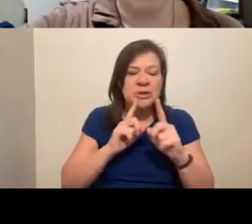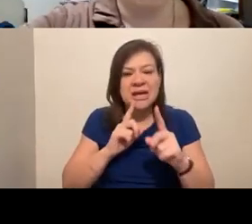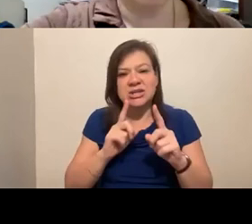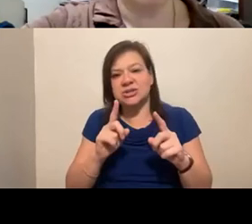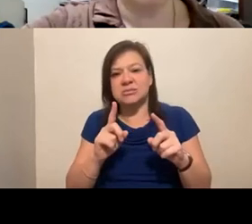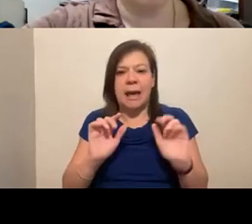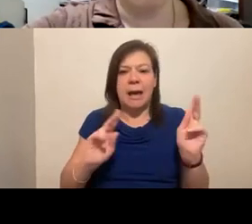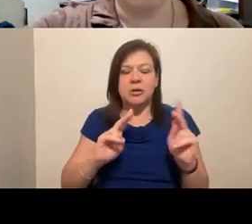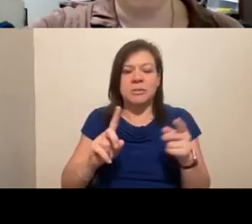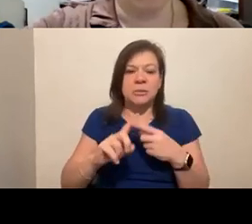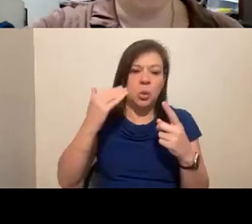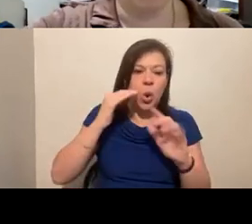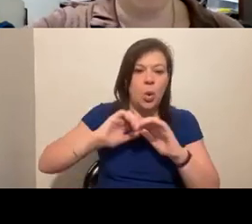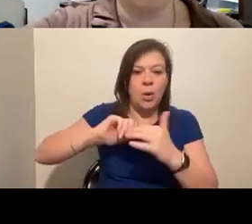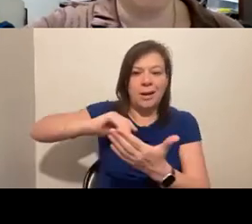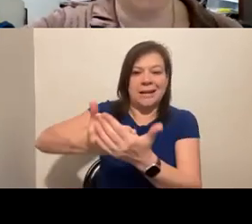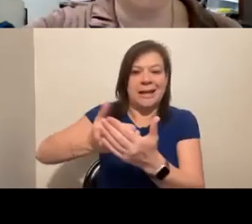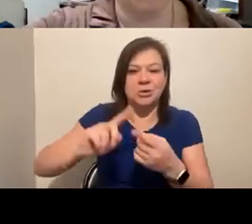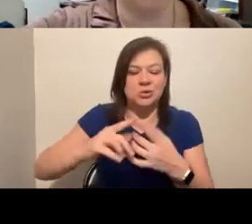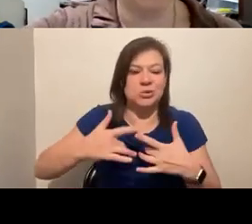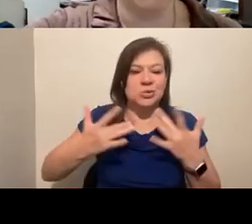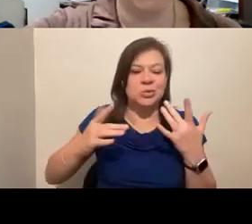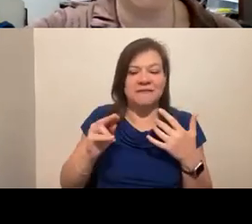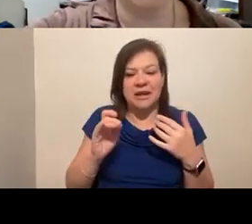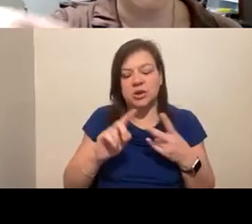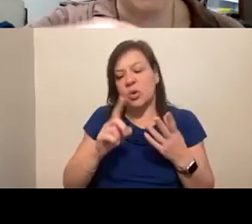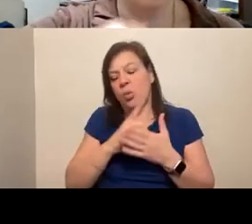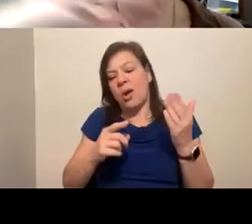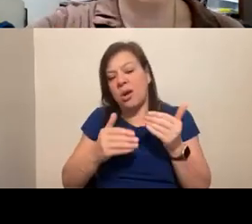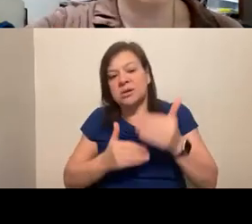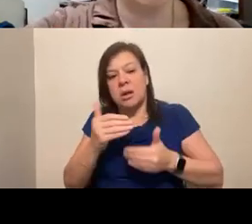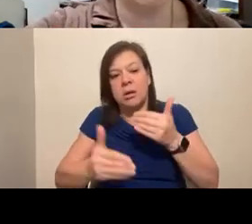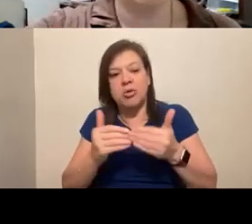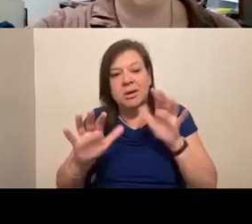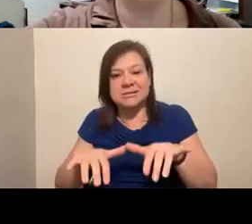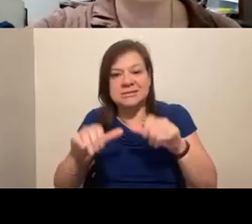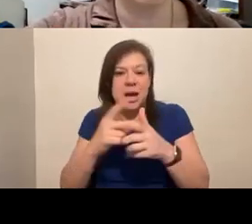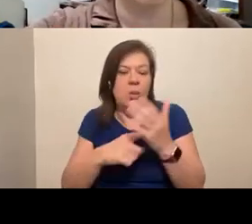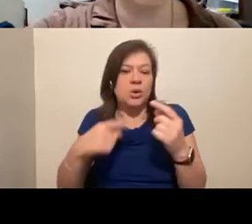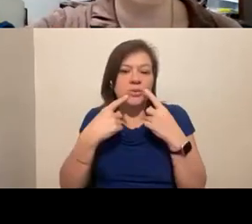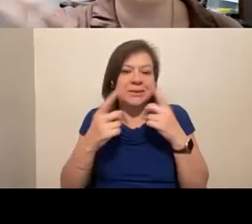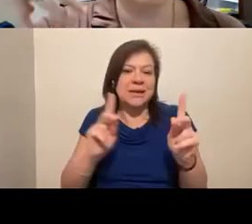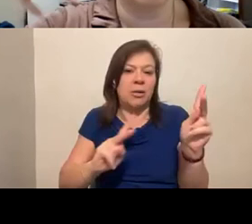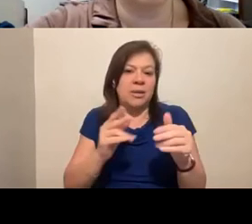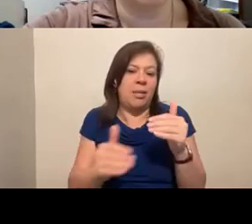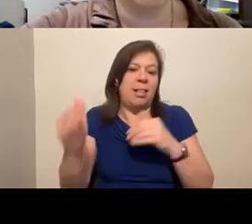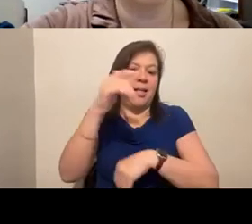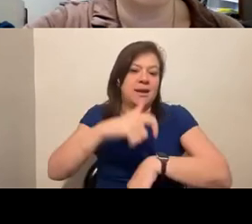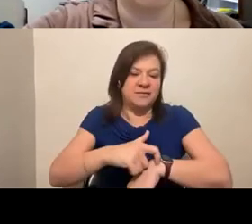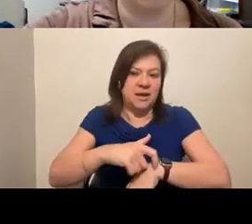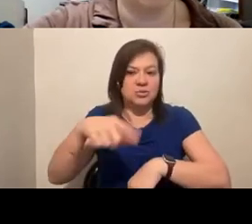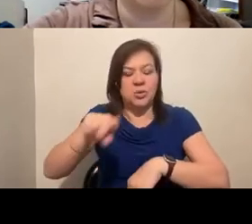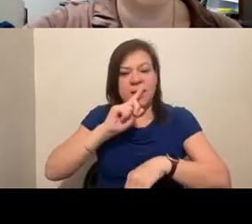know how to get to the venue? Or what are the steps that have to be taken? And what can you tell people ahead of time so that they are